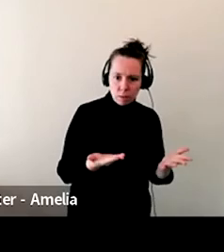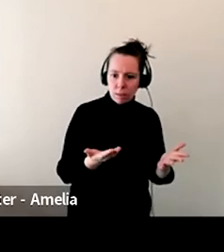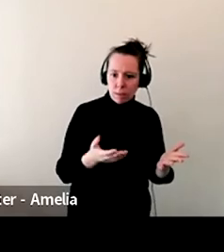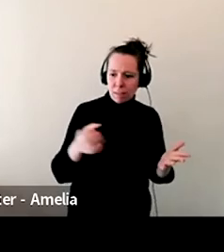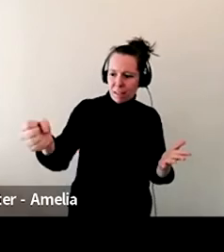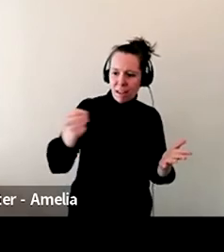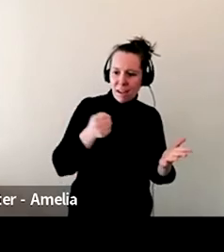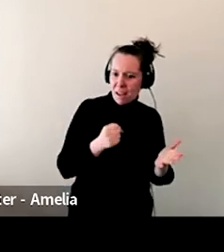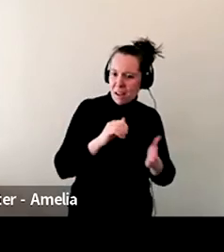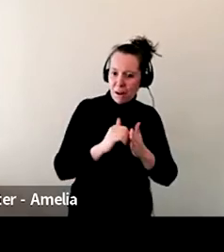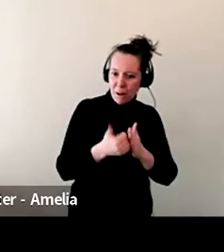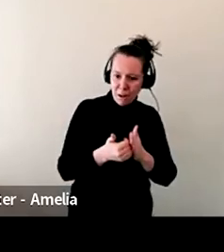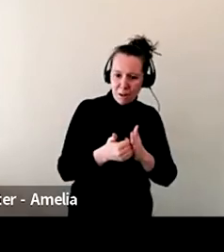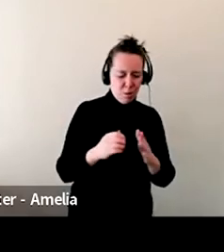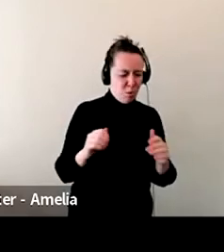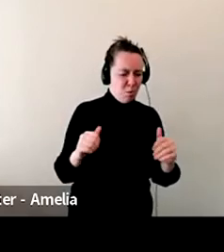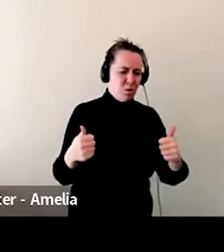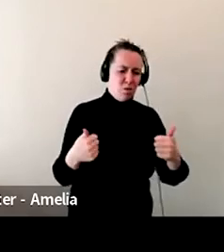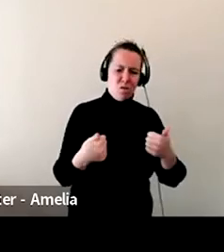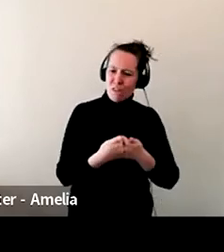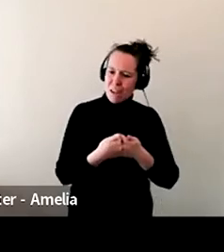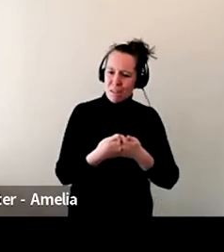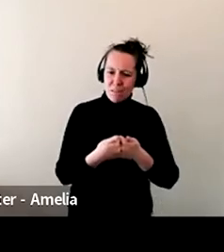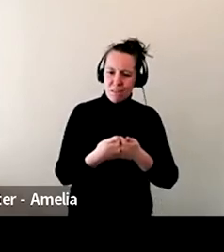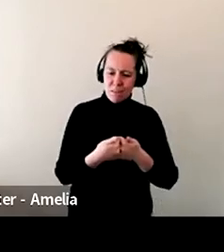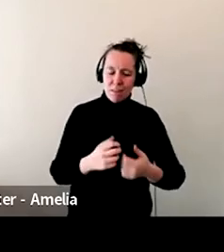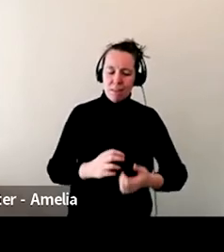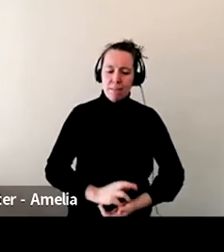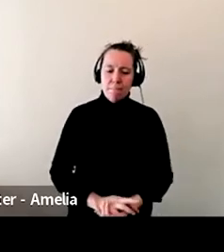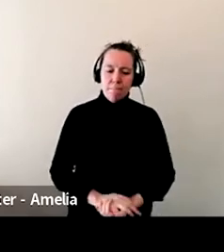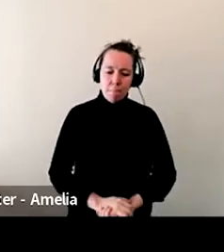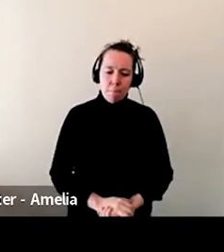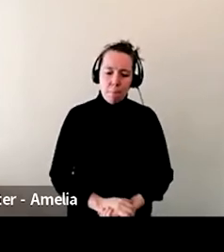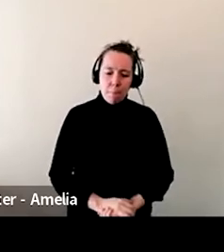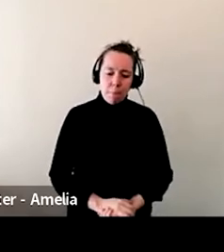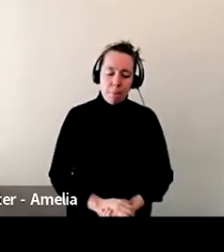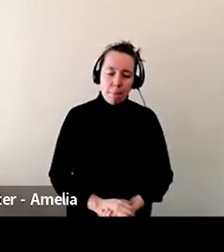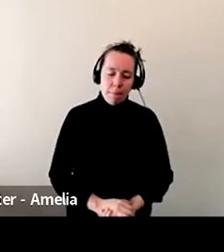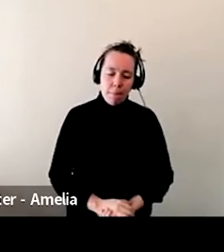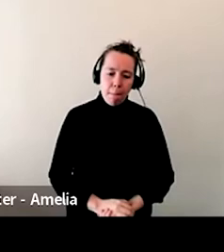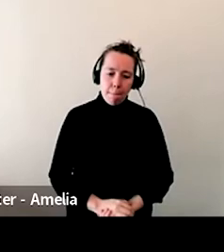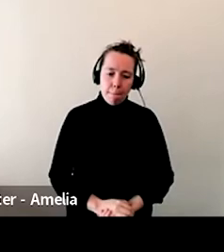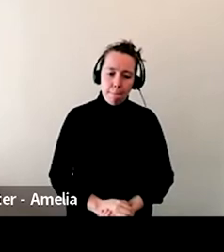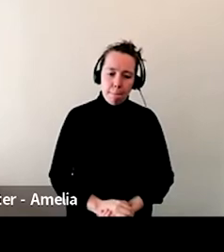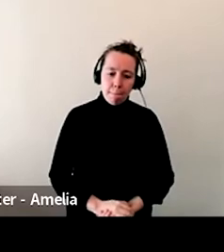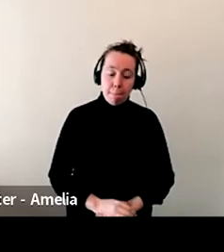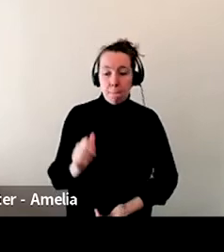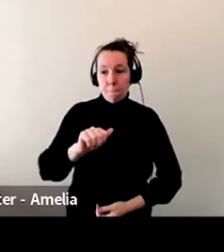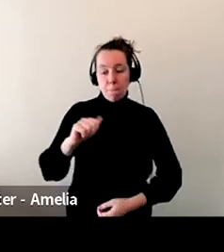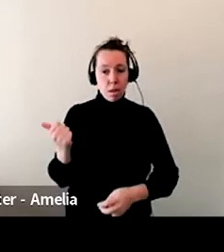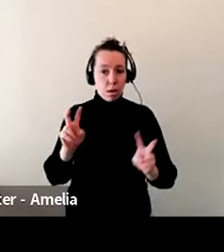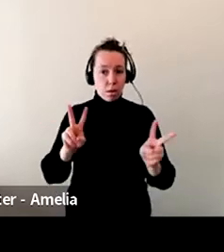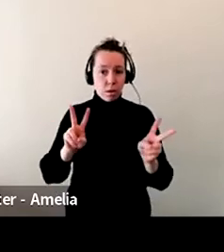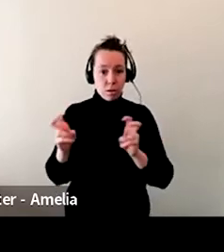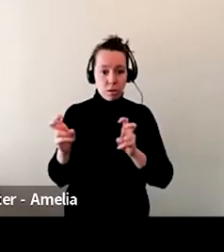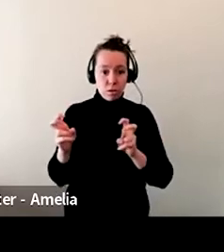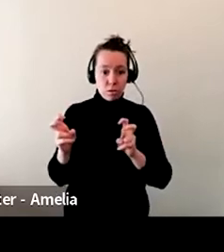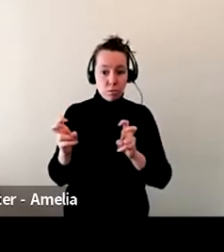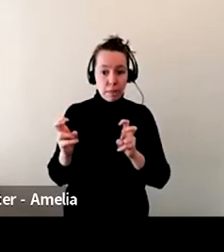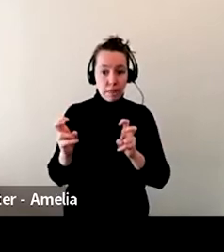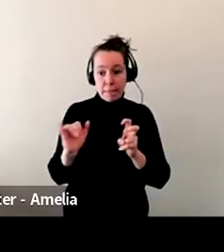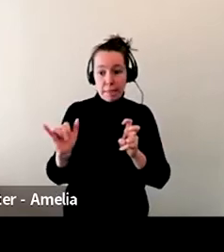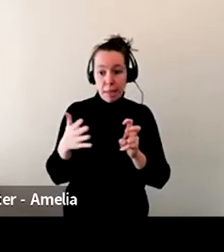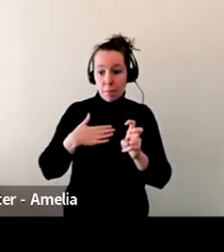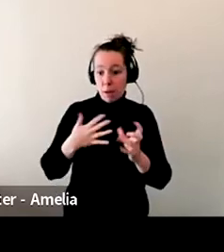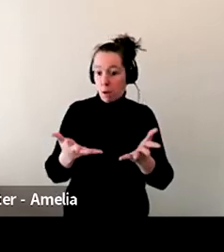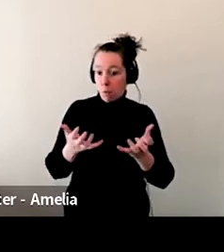Um, so that was, that was very challenging, but, uh, and then I also had a problem, like I wanted to do a grand opening event, but when I